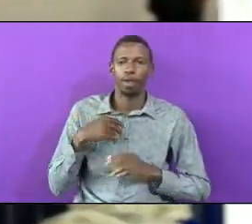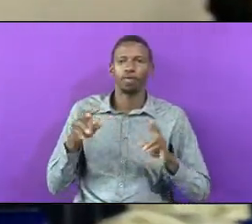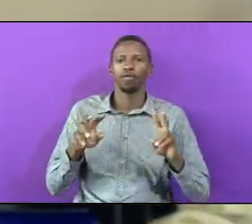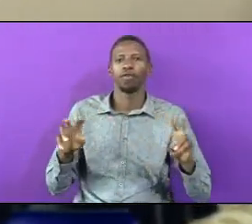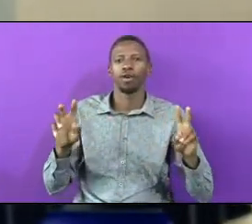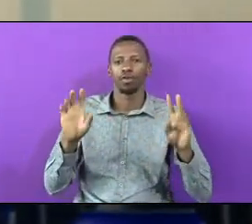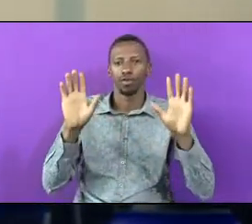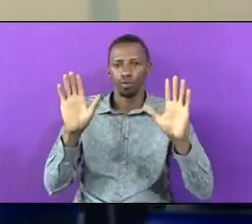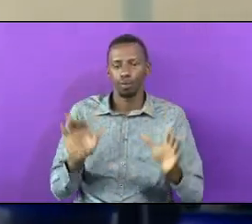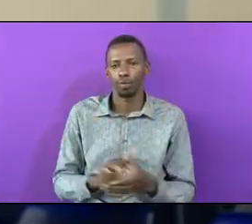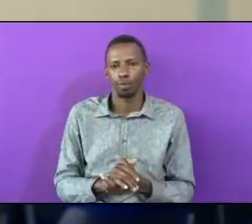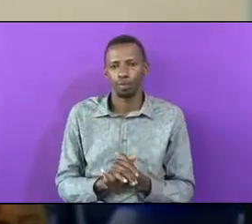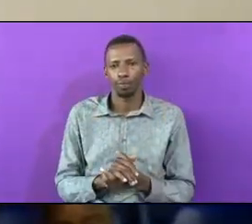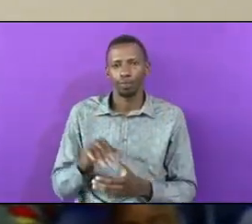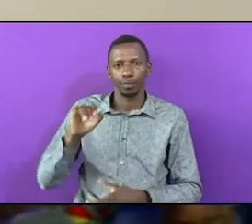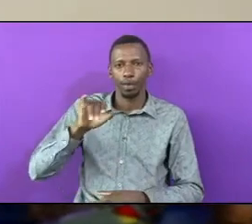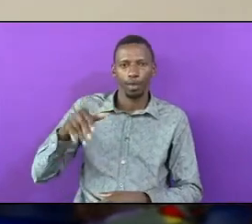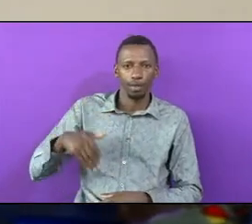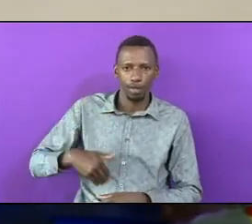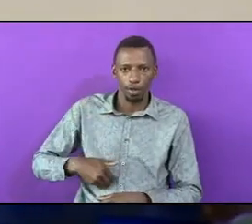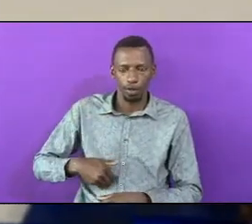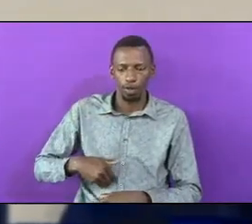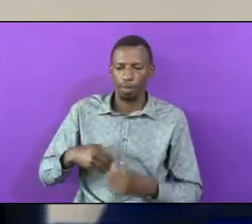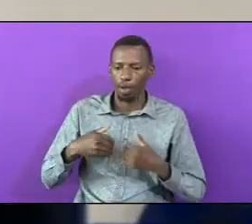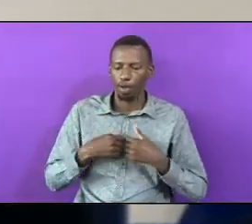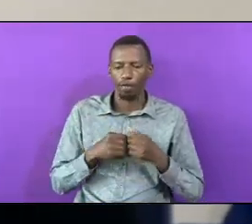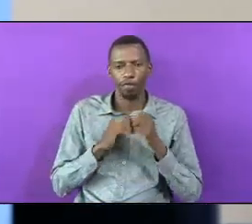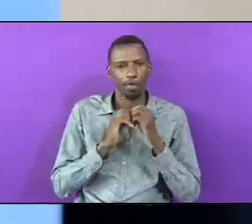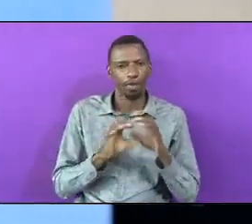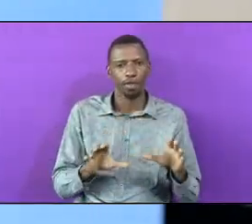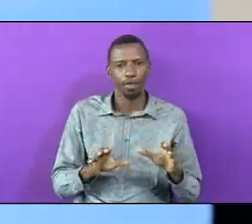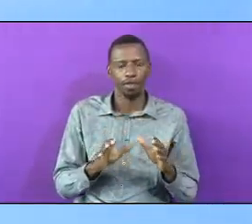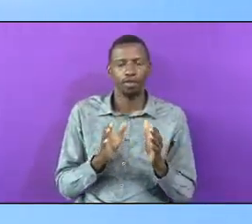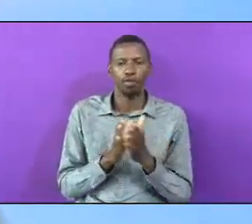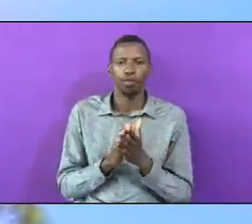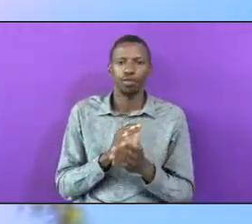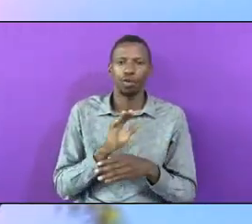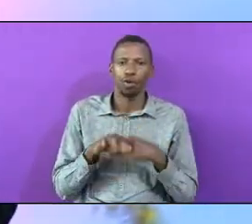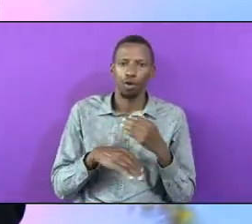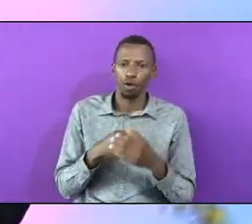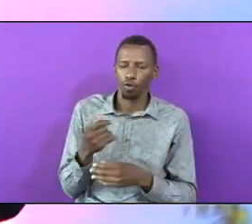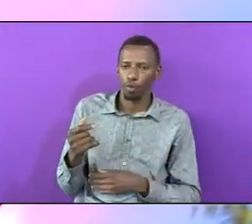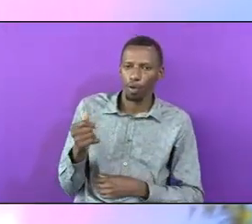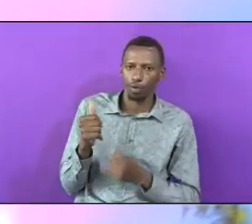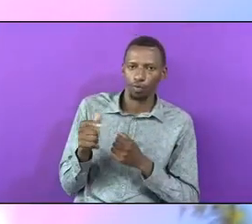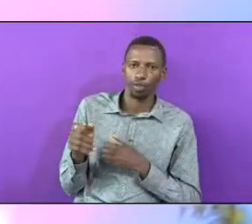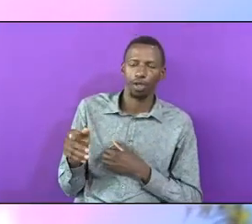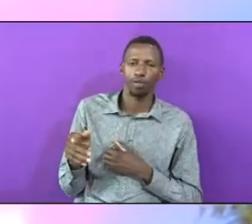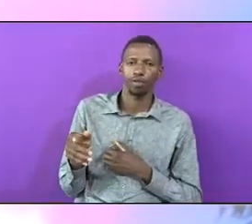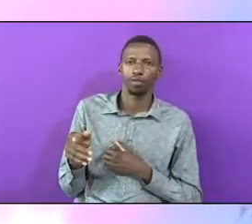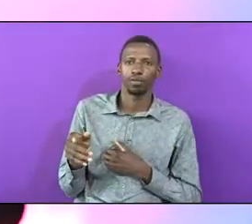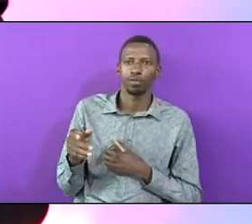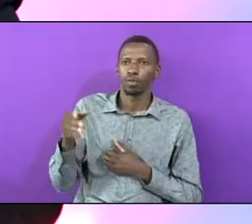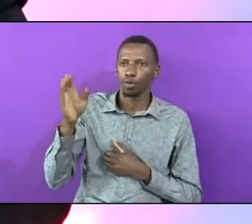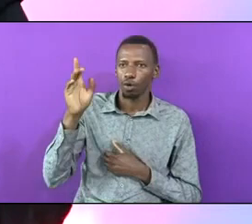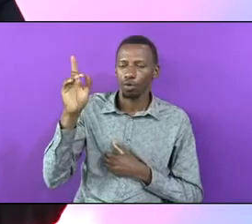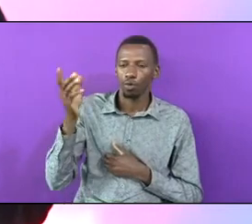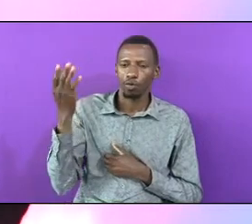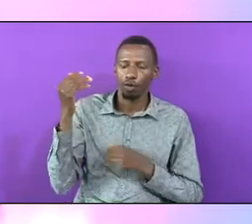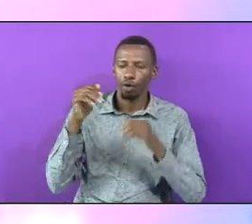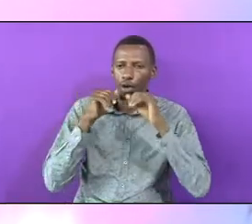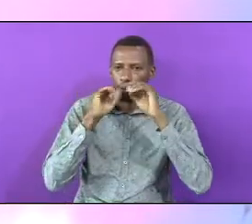Jacobo Was Nothing With All The Money That He Sowing God Unled Him And He Had Great Occasion